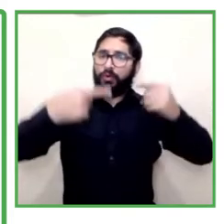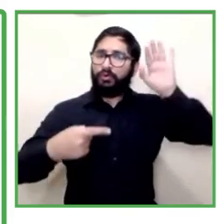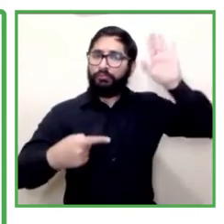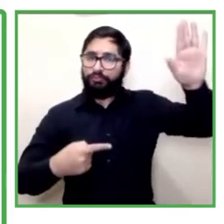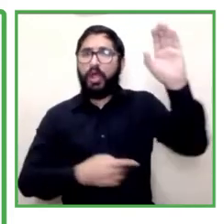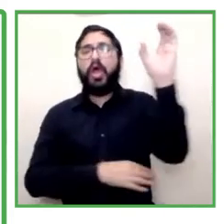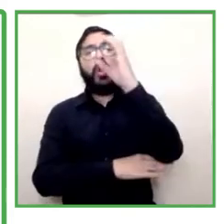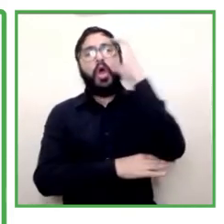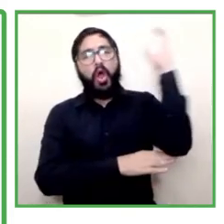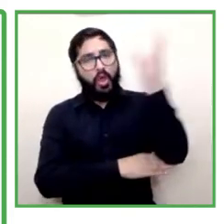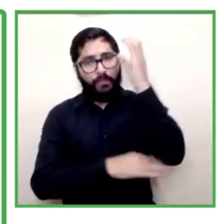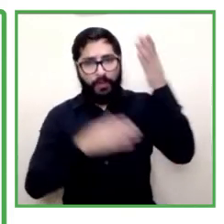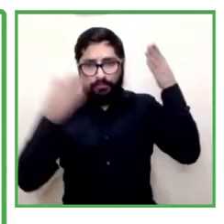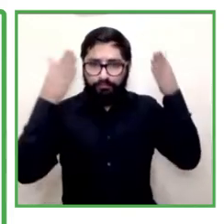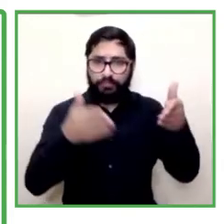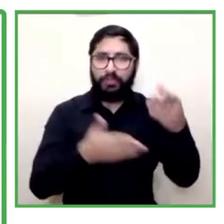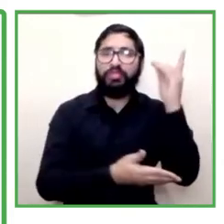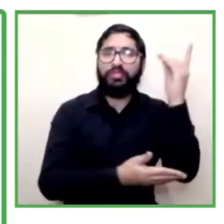disability